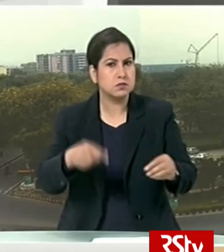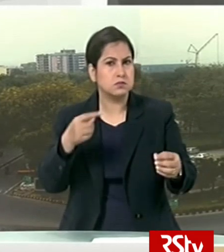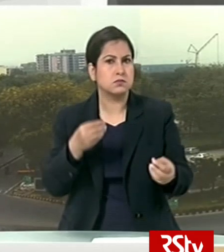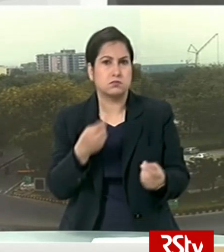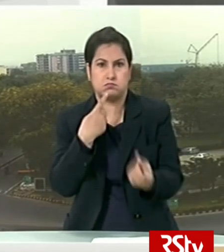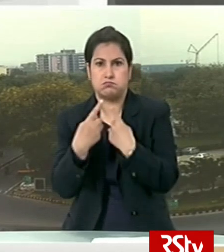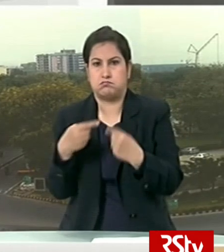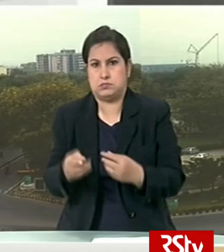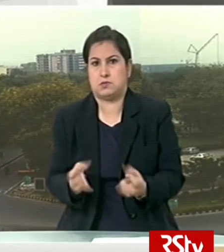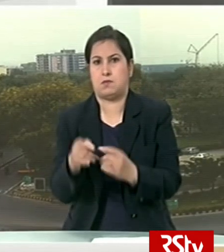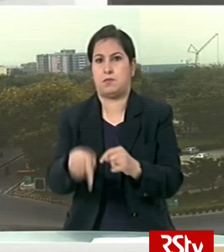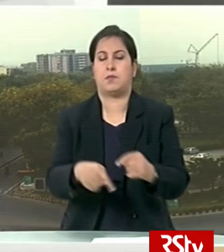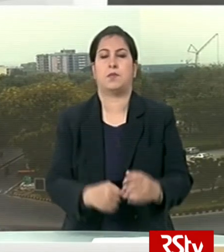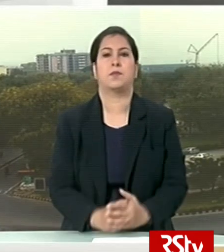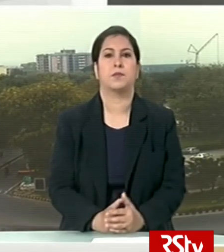this purpose